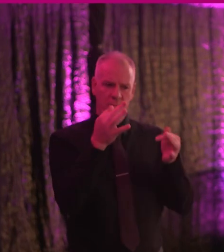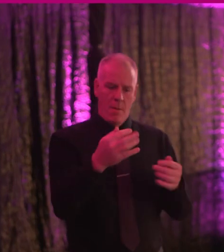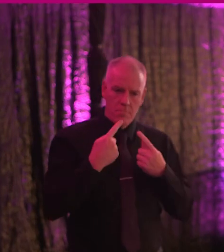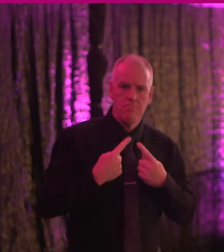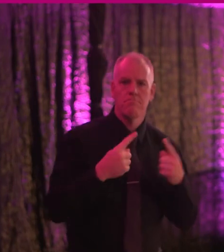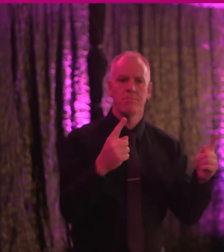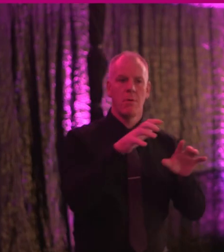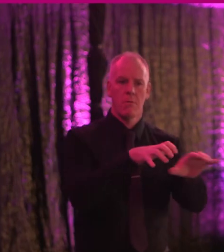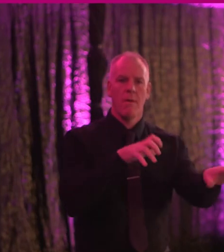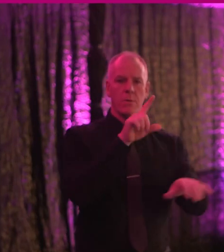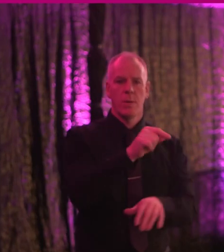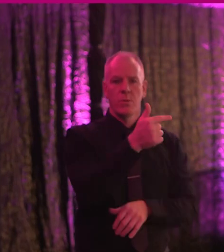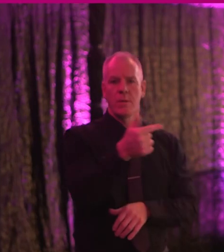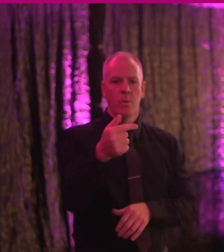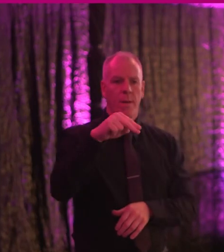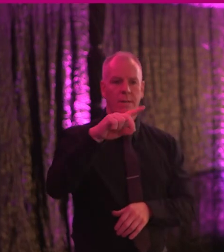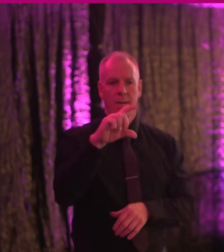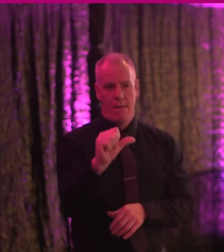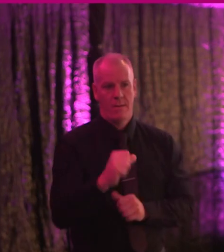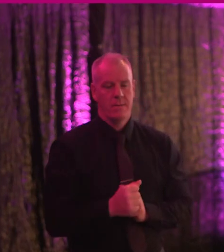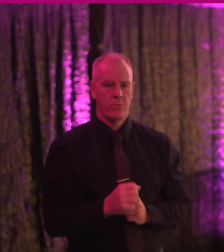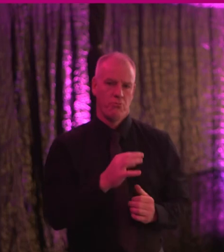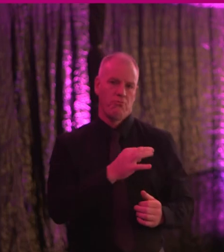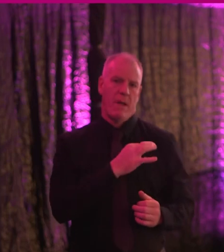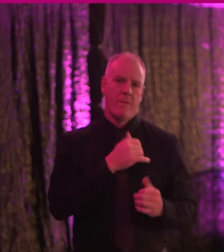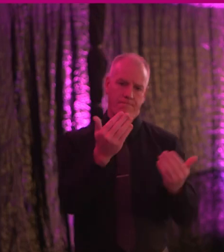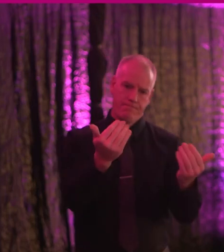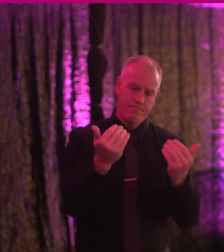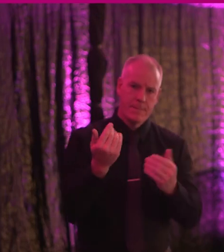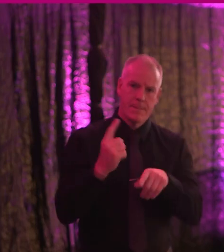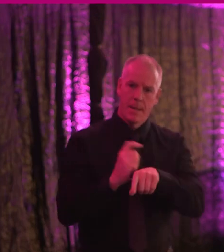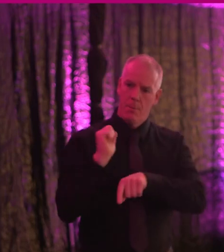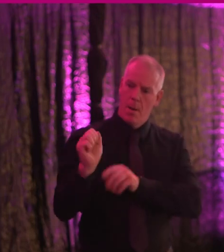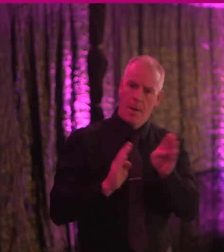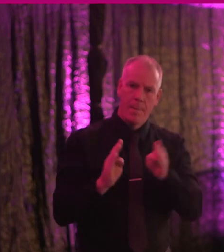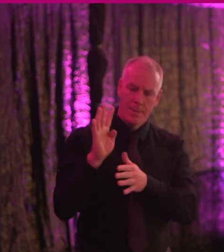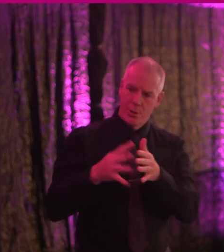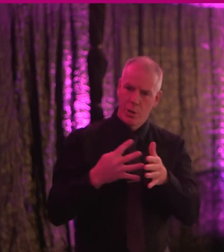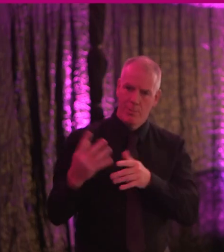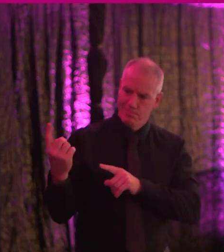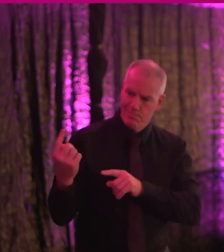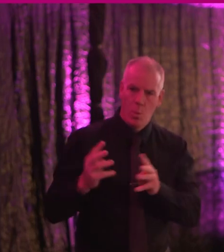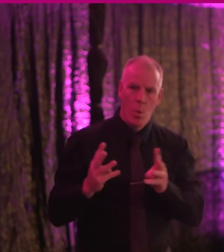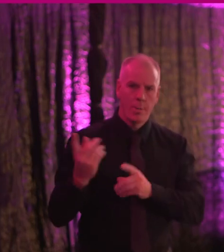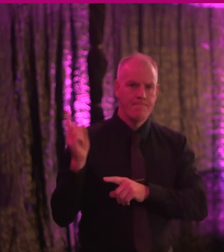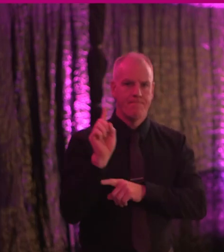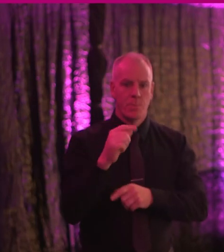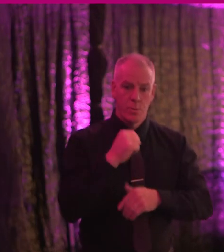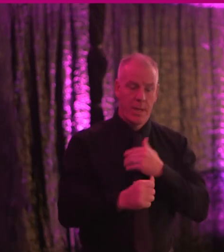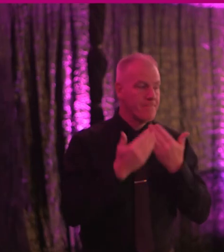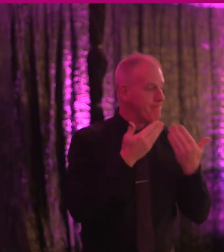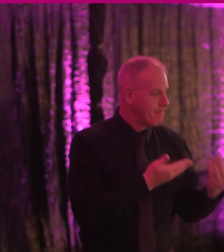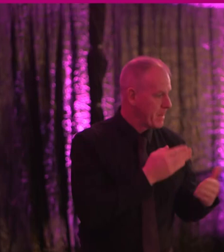NDA Conference 2022. We're very grateful to her for taking time out of her busy schedule to do this today. Minister.